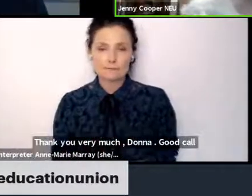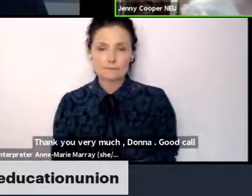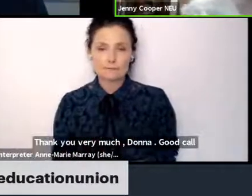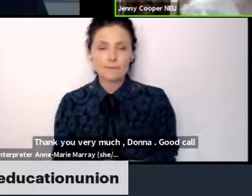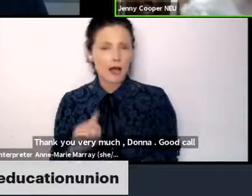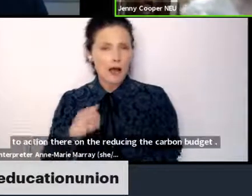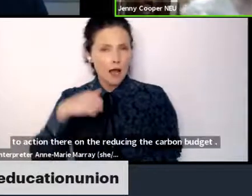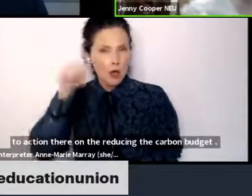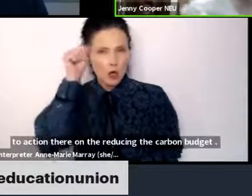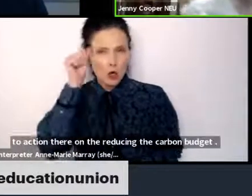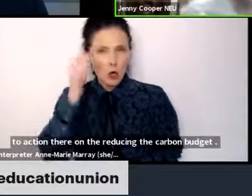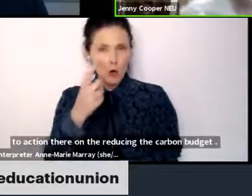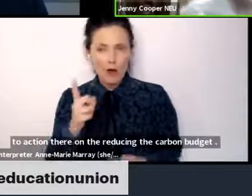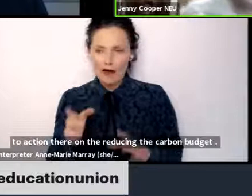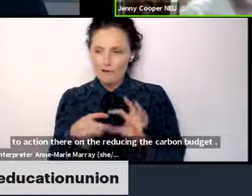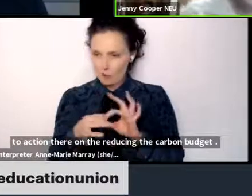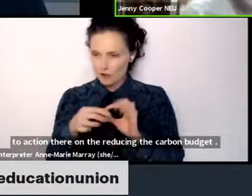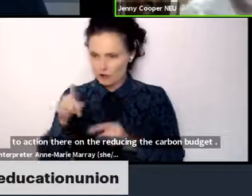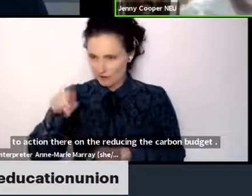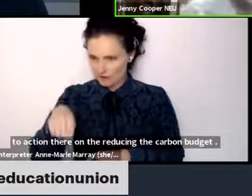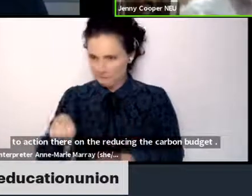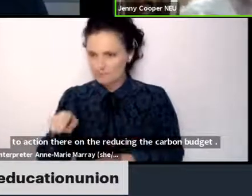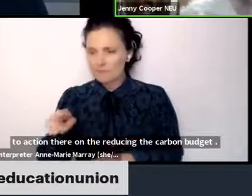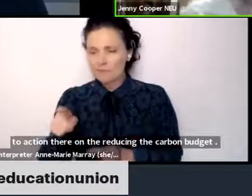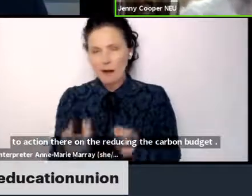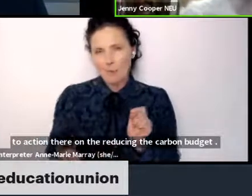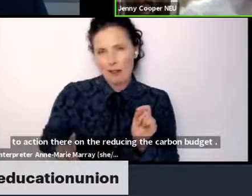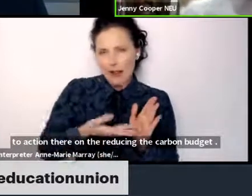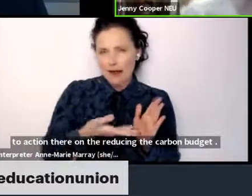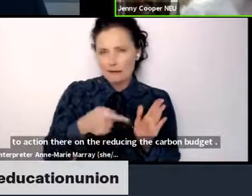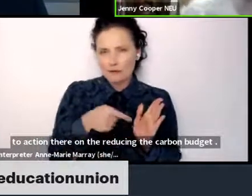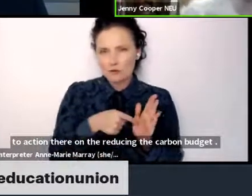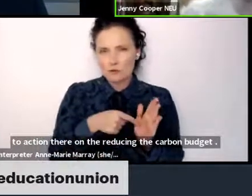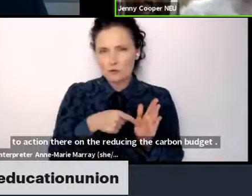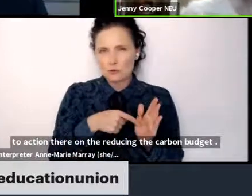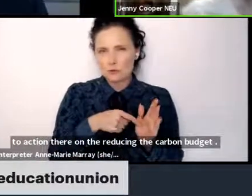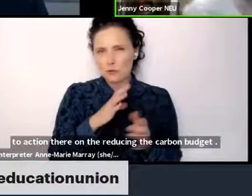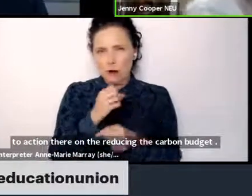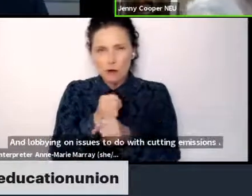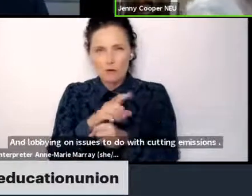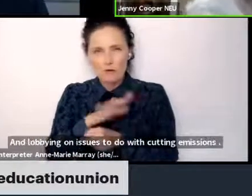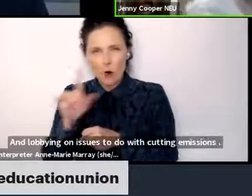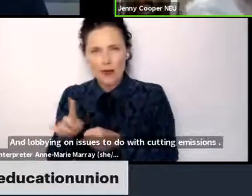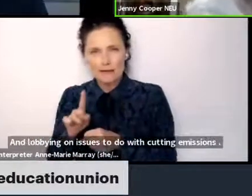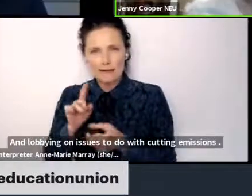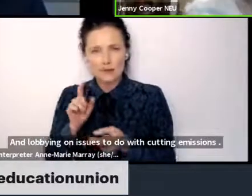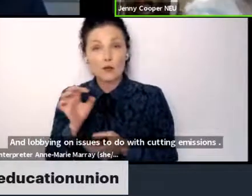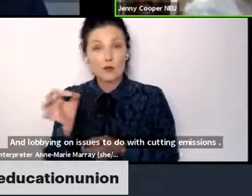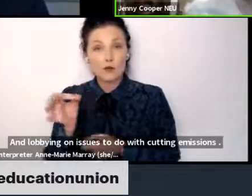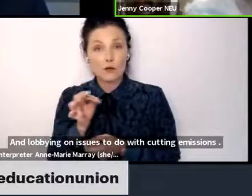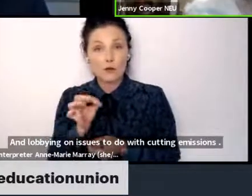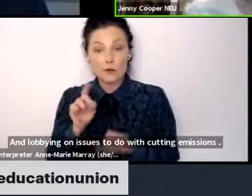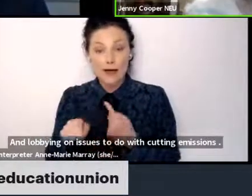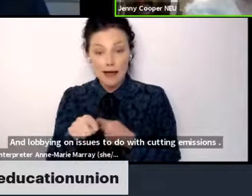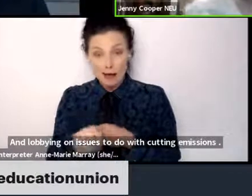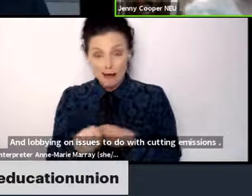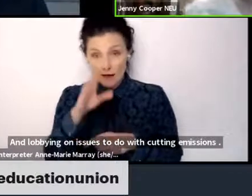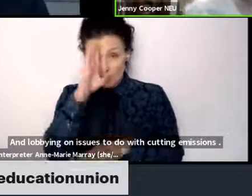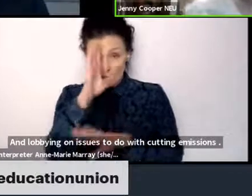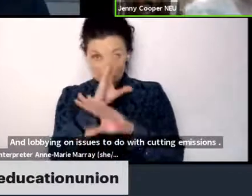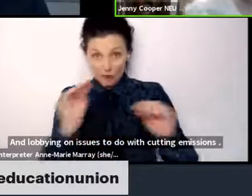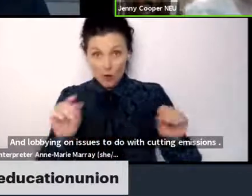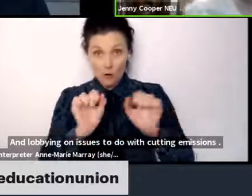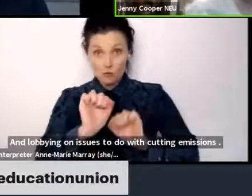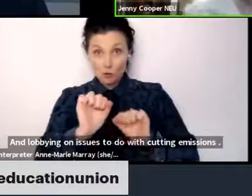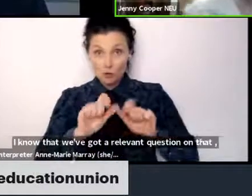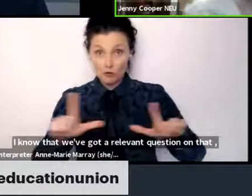on that just gone into the Q&As. Just a reminder for everybody, there's a Q&A button at the bottom of your screen. So